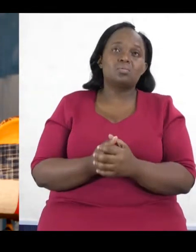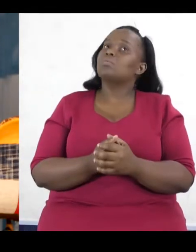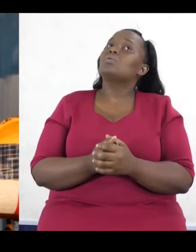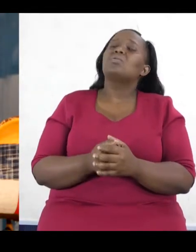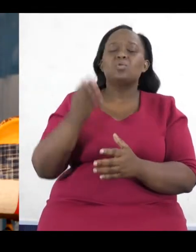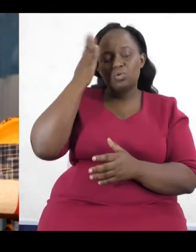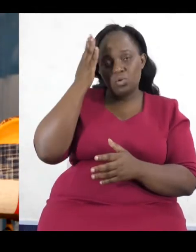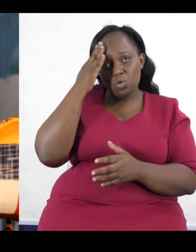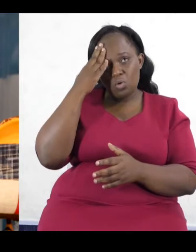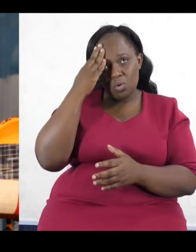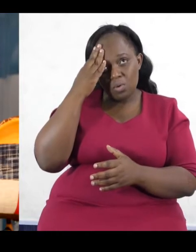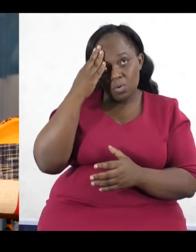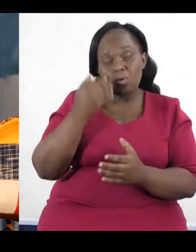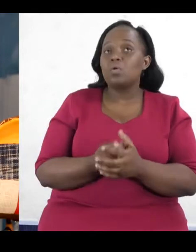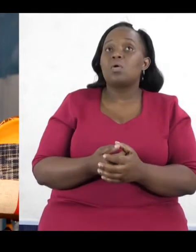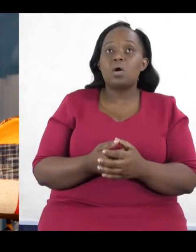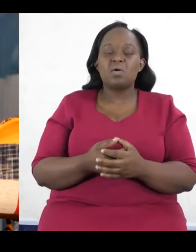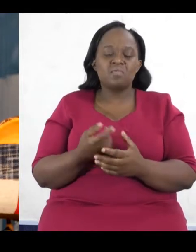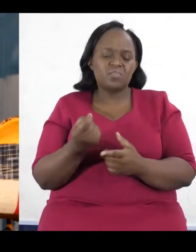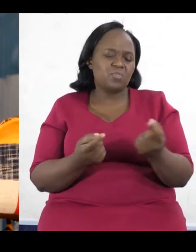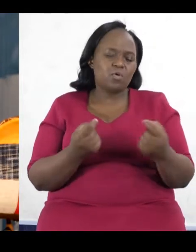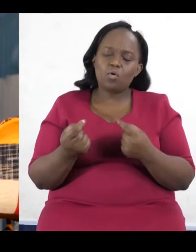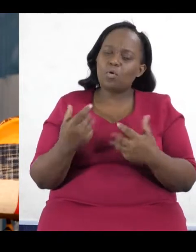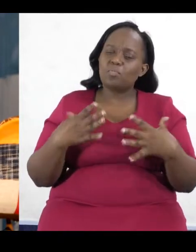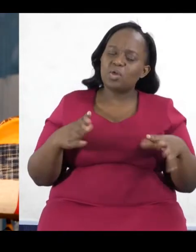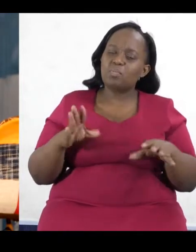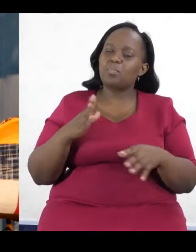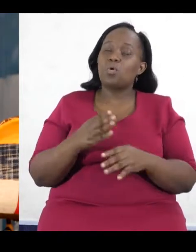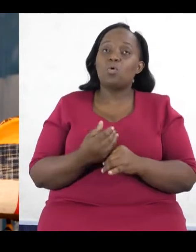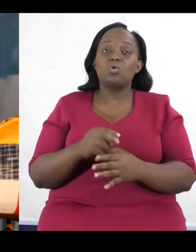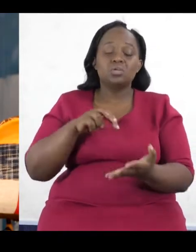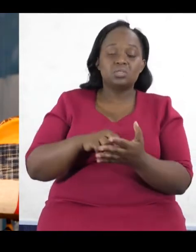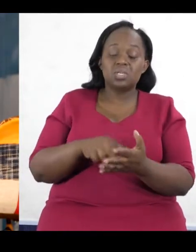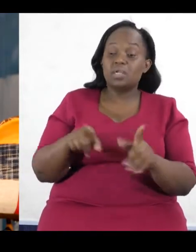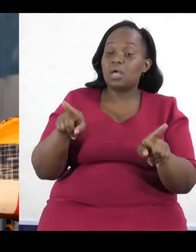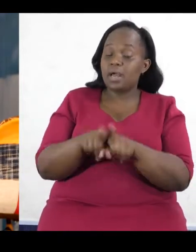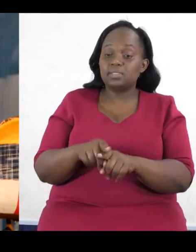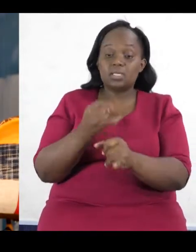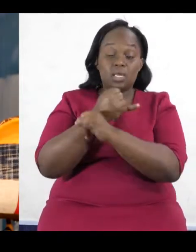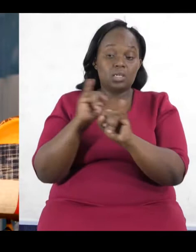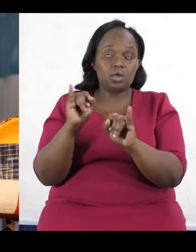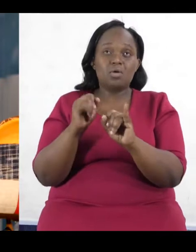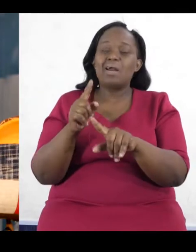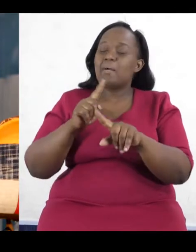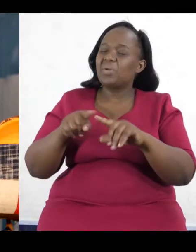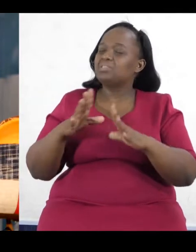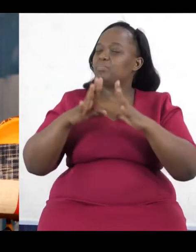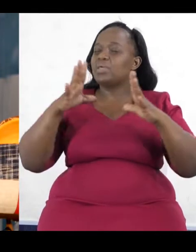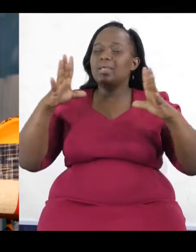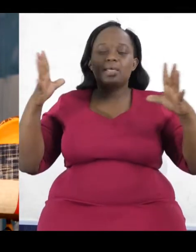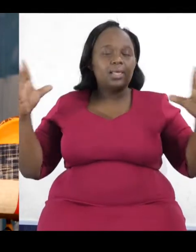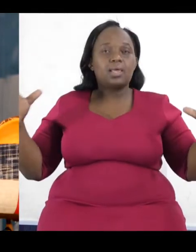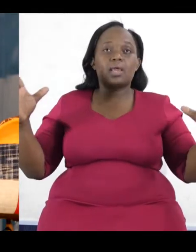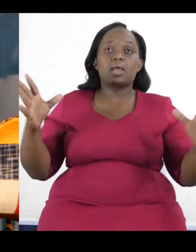vie as independents and get to be elected, but the vast majority are done through political parties. So I think the